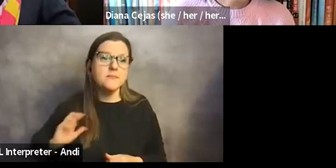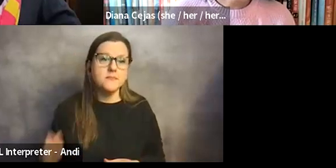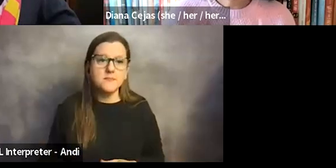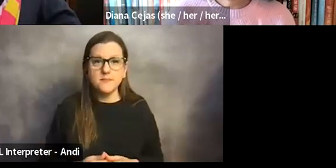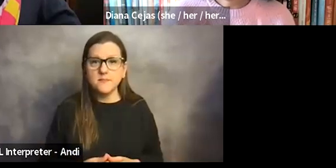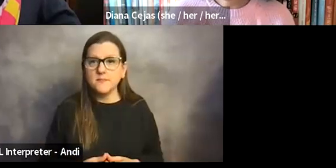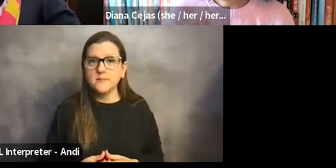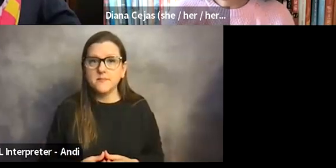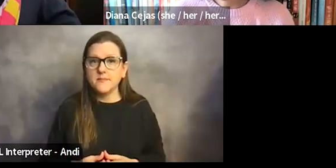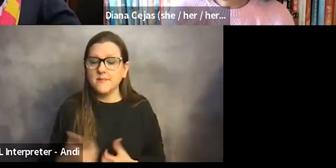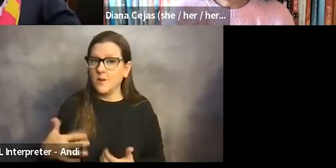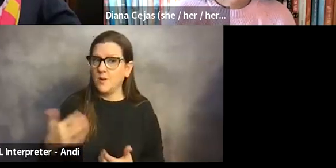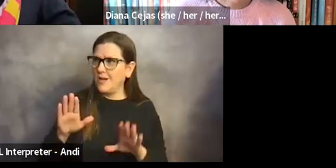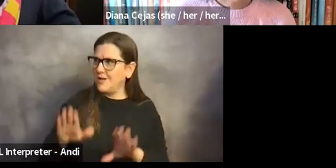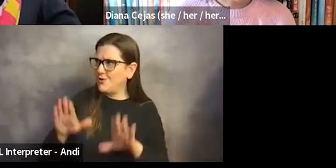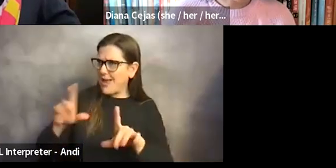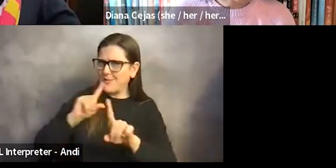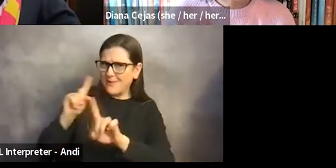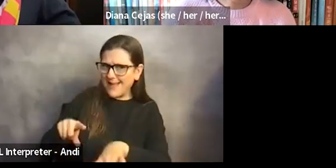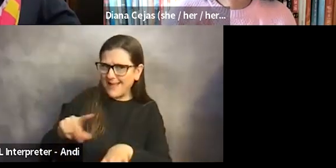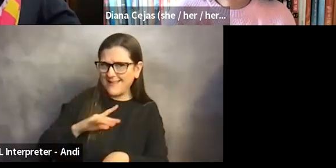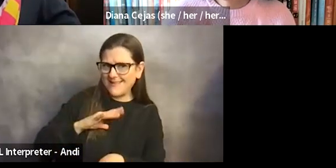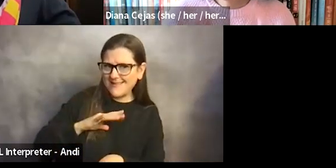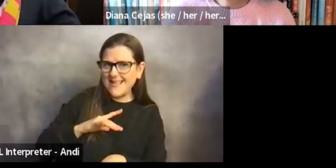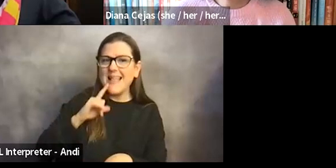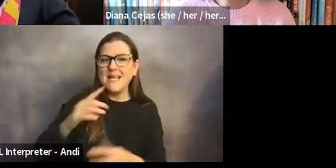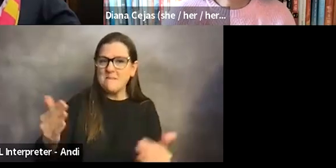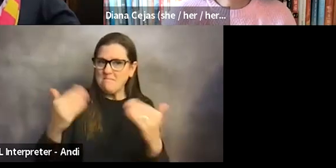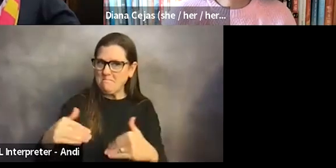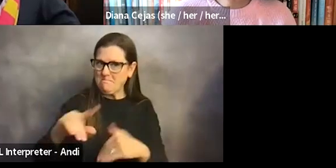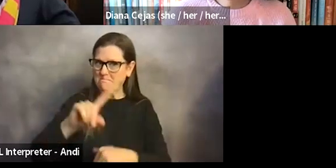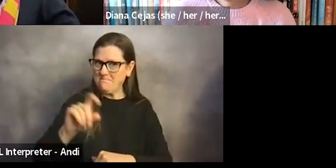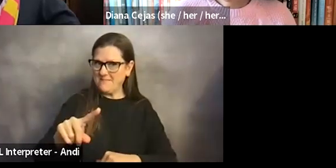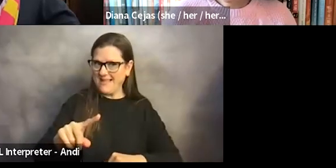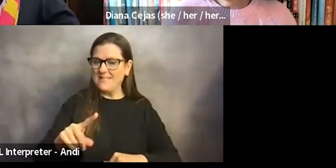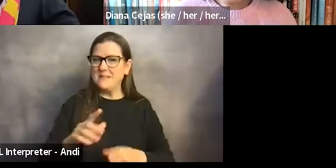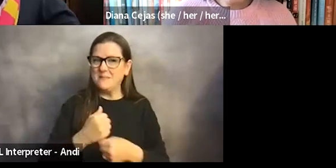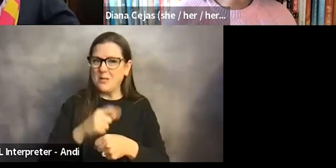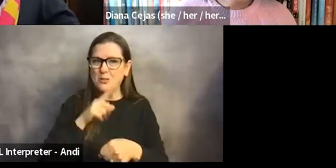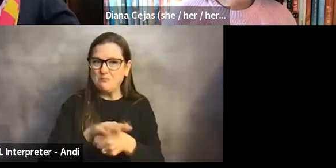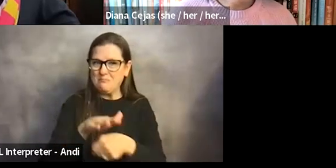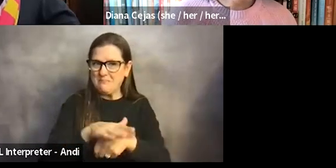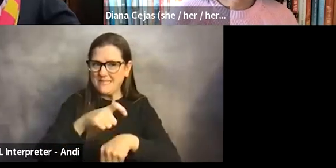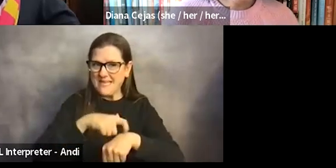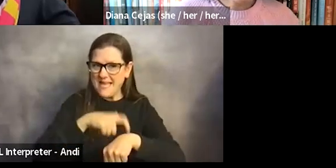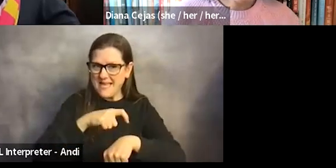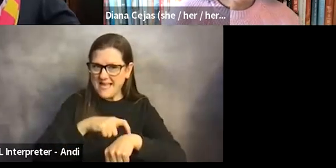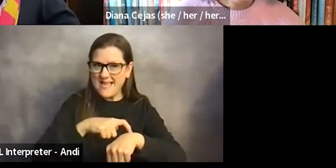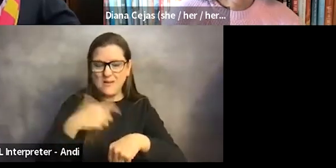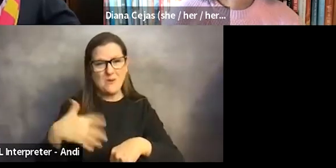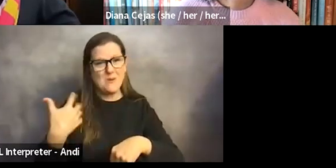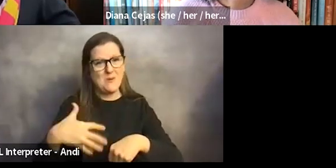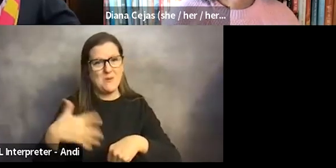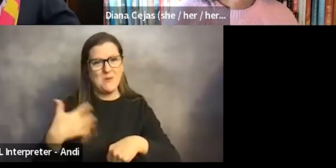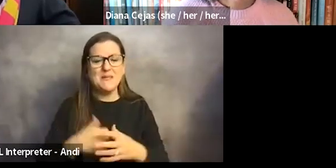So, I think these are great responses. Maybe we should move on to the next question so that we have time to get to everything. There's so much.